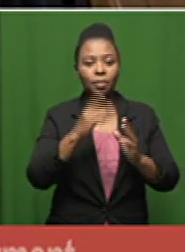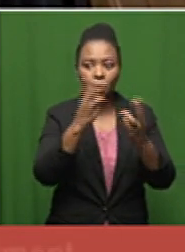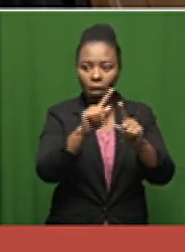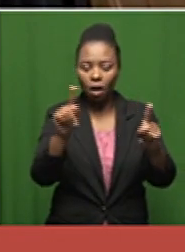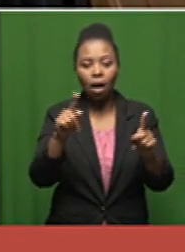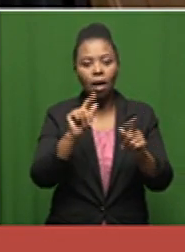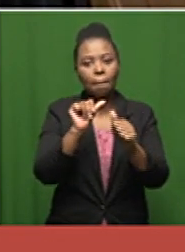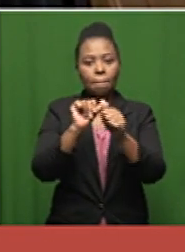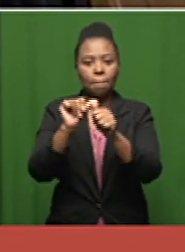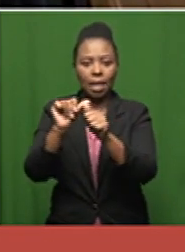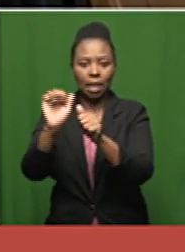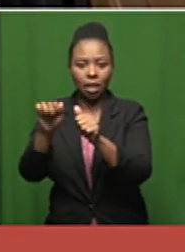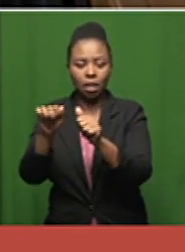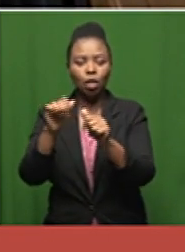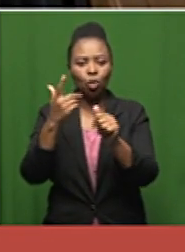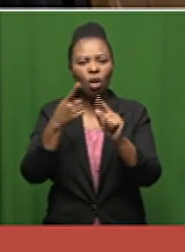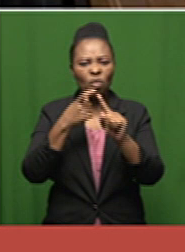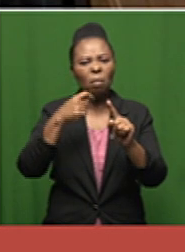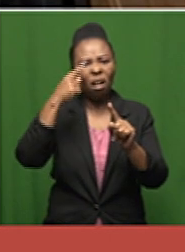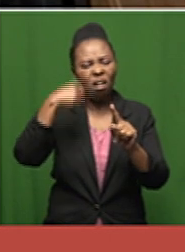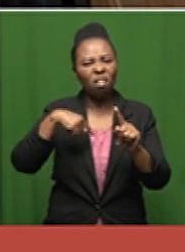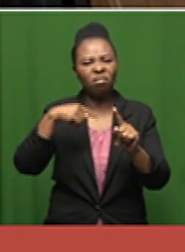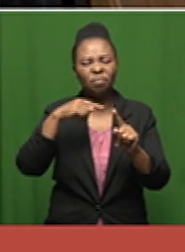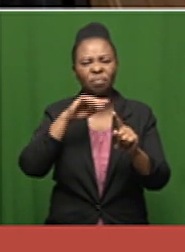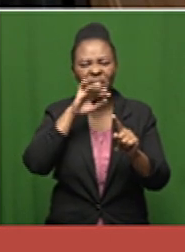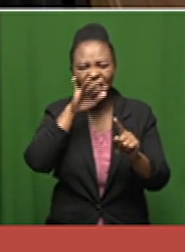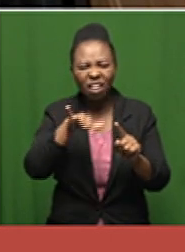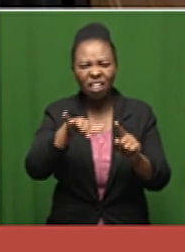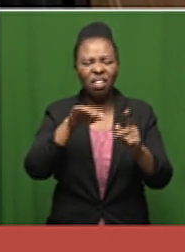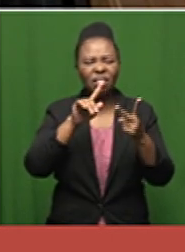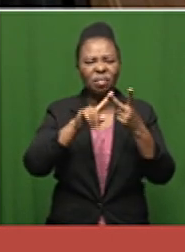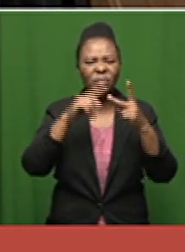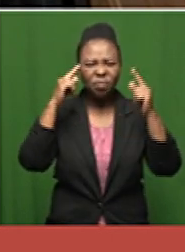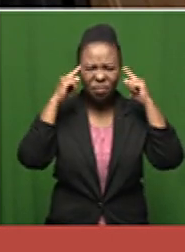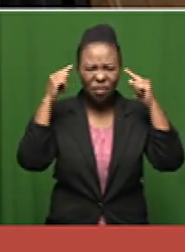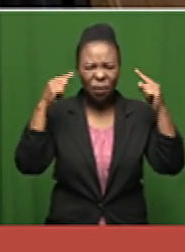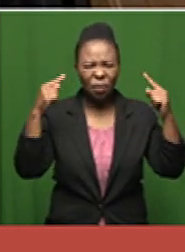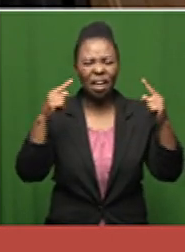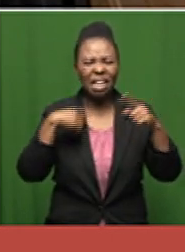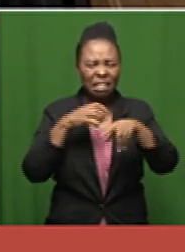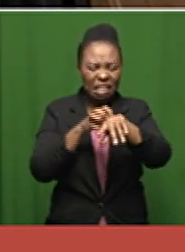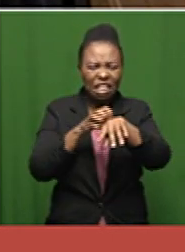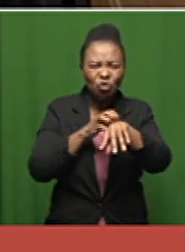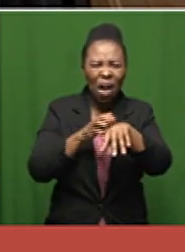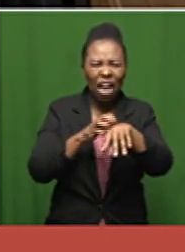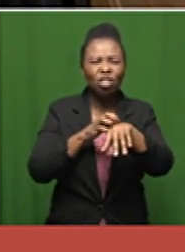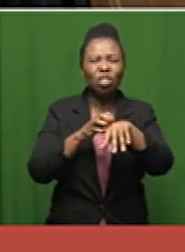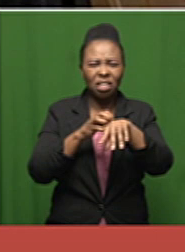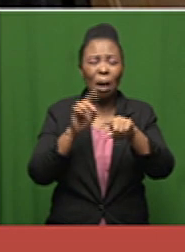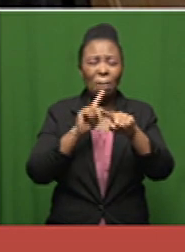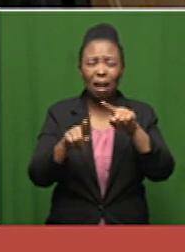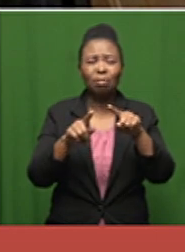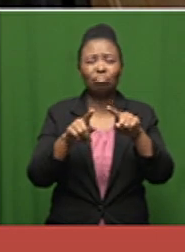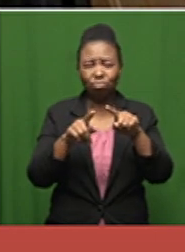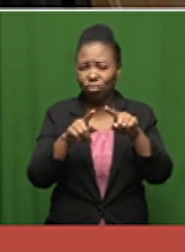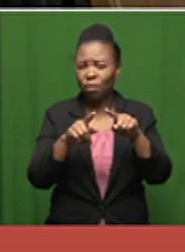it ranges from the the headache the nausea the vomiting uh diarrhea skin rashes and all sorts of things but again there's a lot of